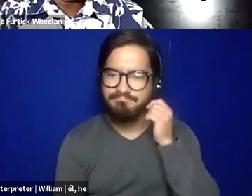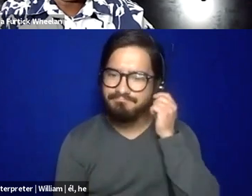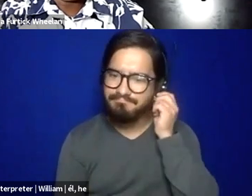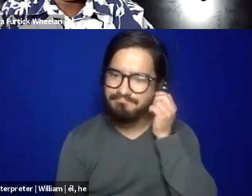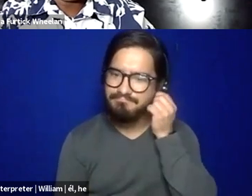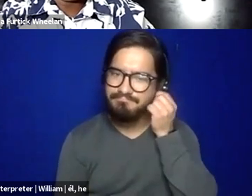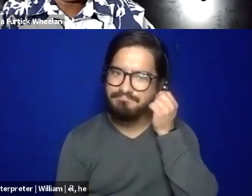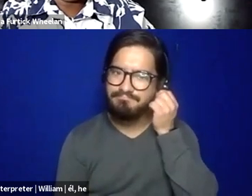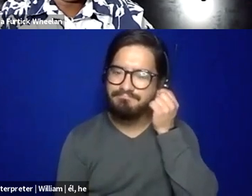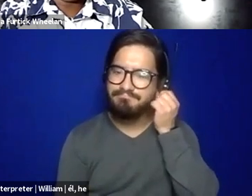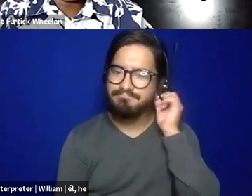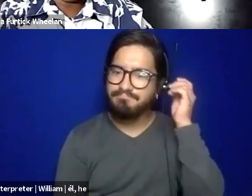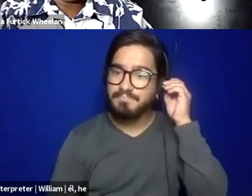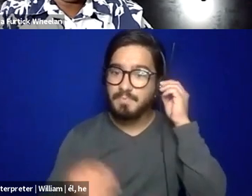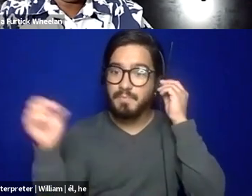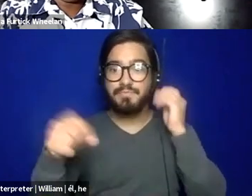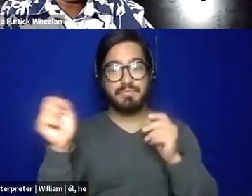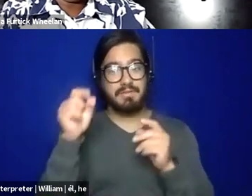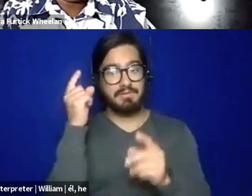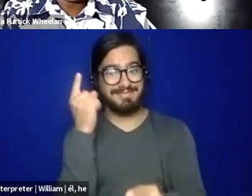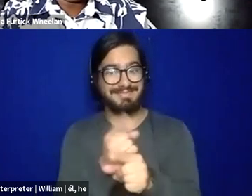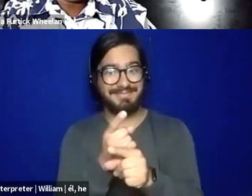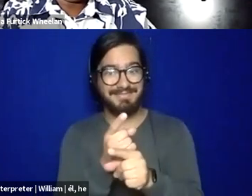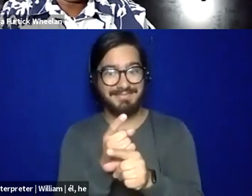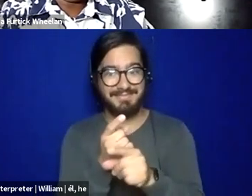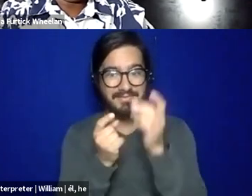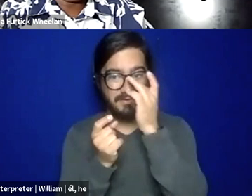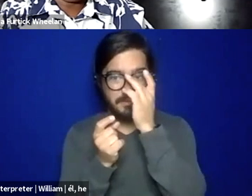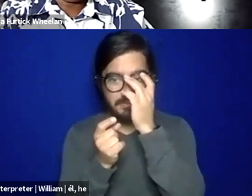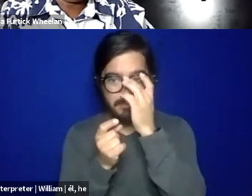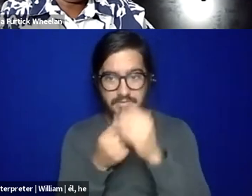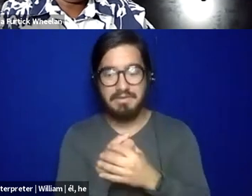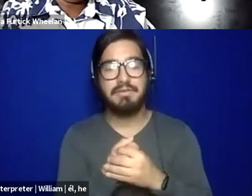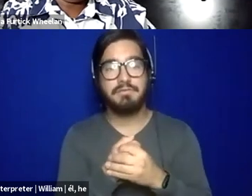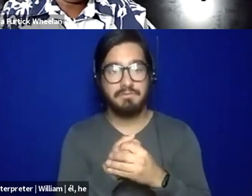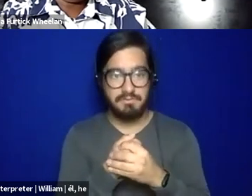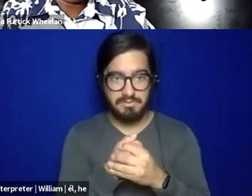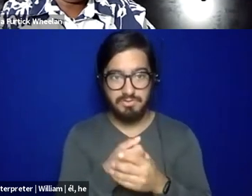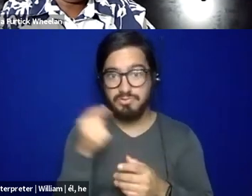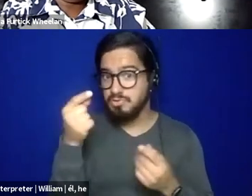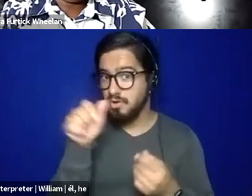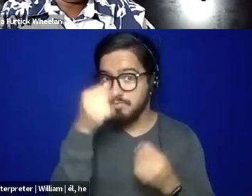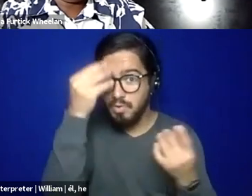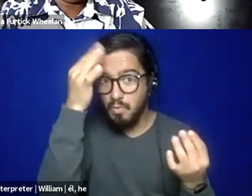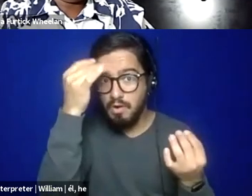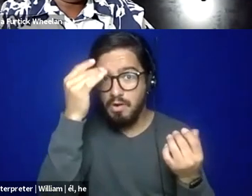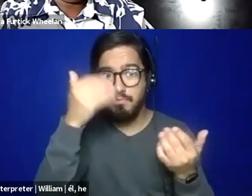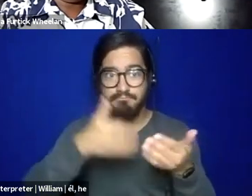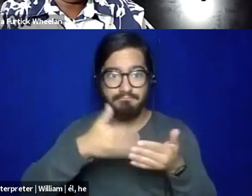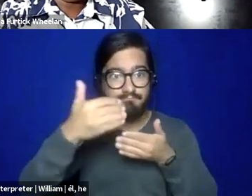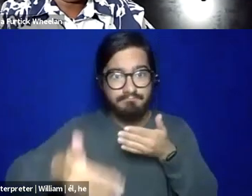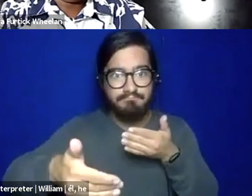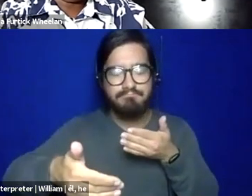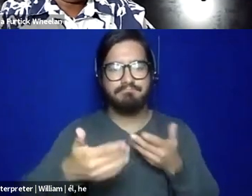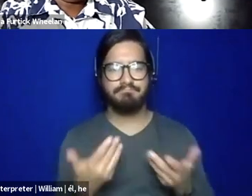Yeah. Powerful. Did anyone have any other thoughts before we move on to the next part about how do you take care of yourself?